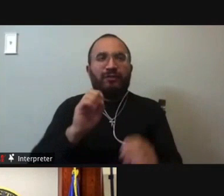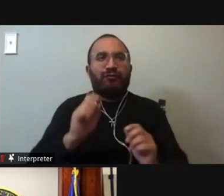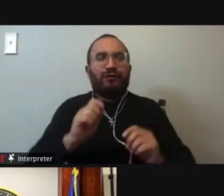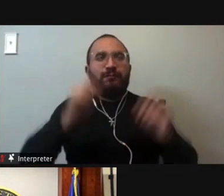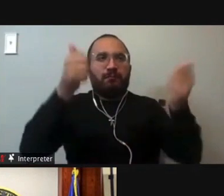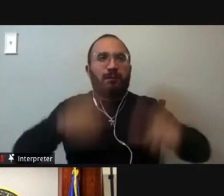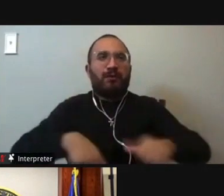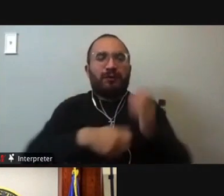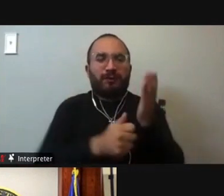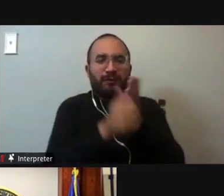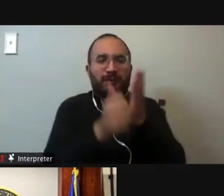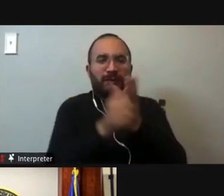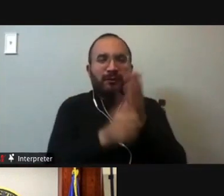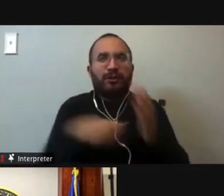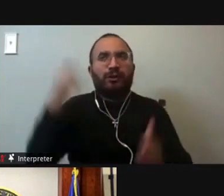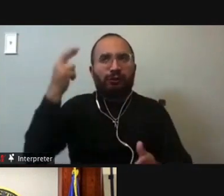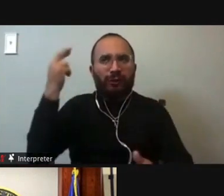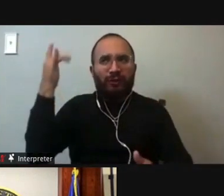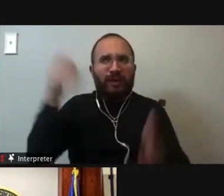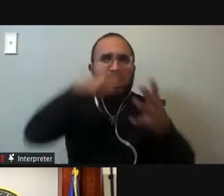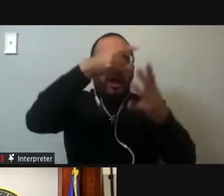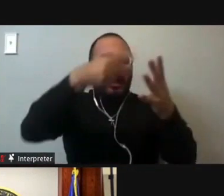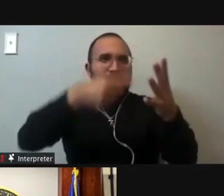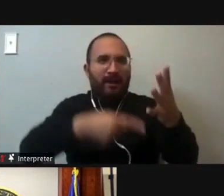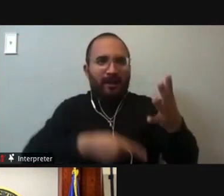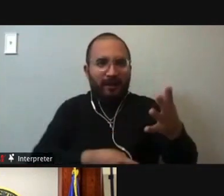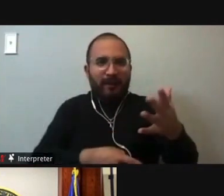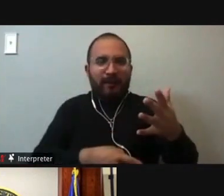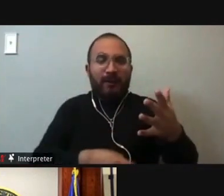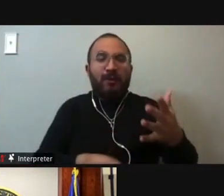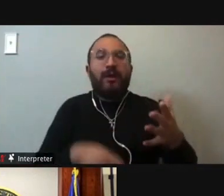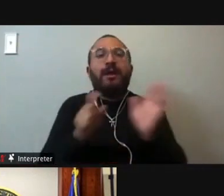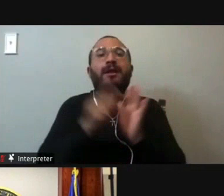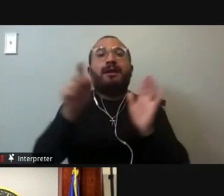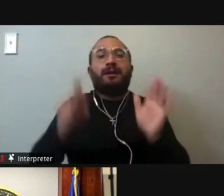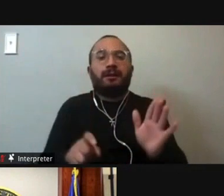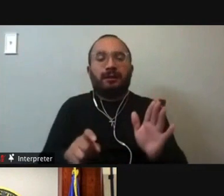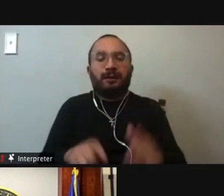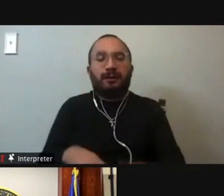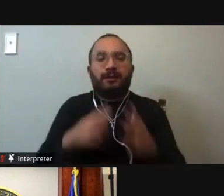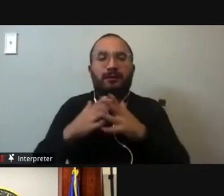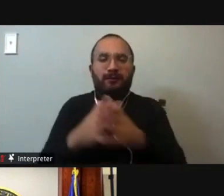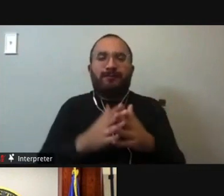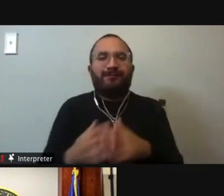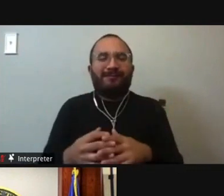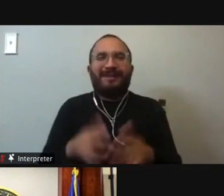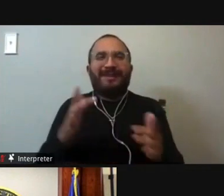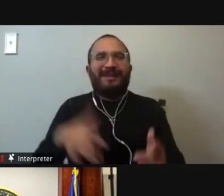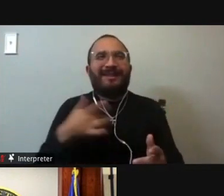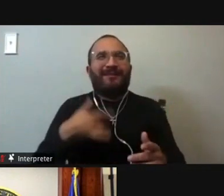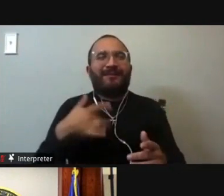the reasons why the youth of Texas and of America don't feel engaged enough